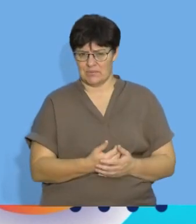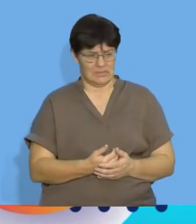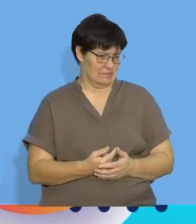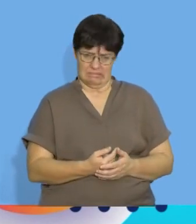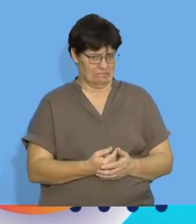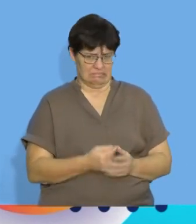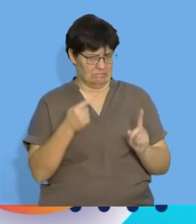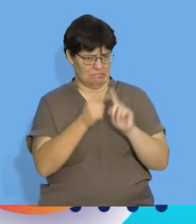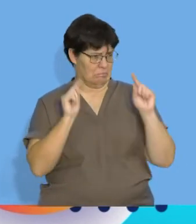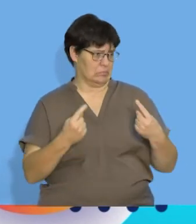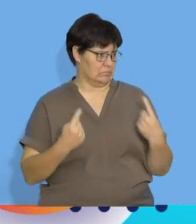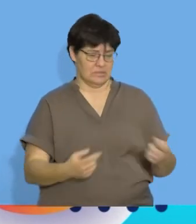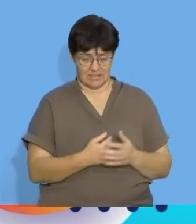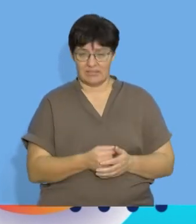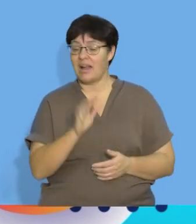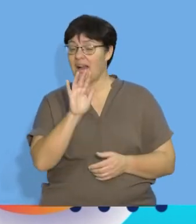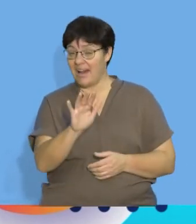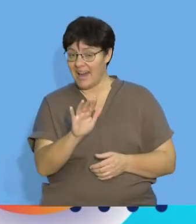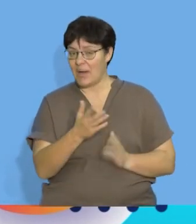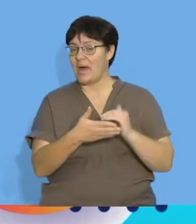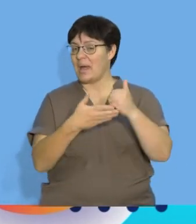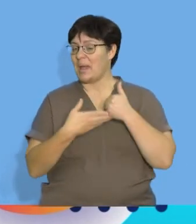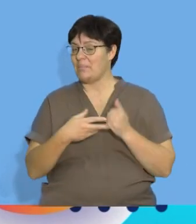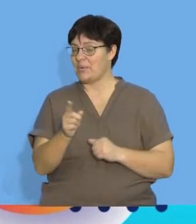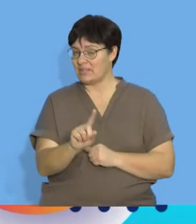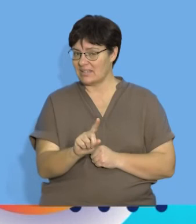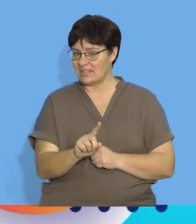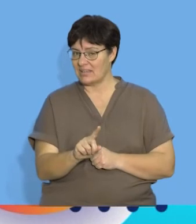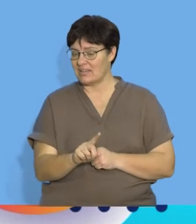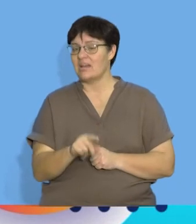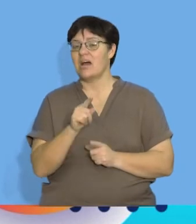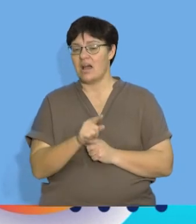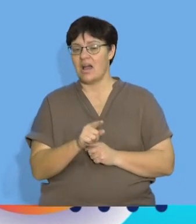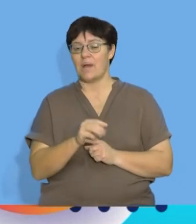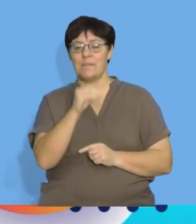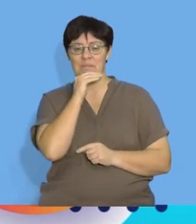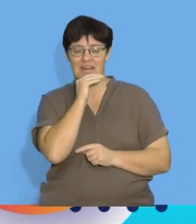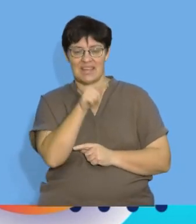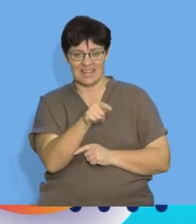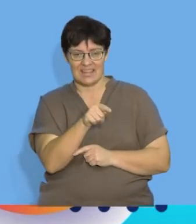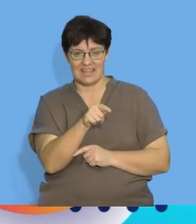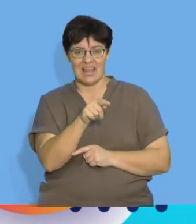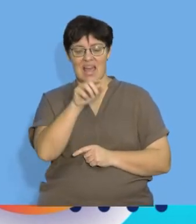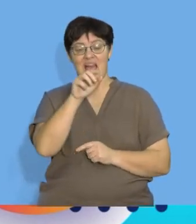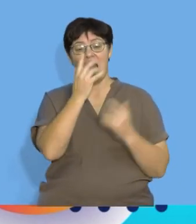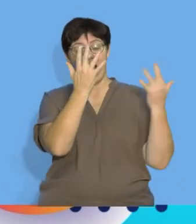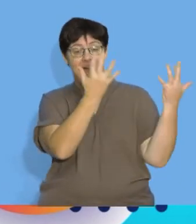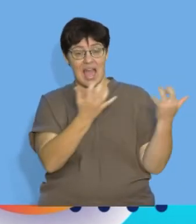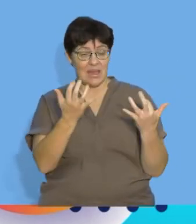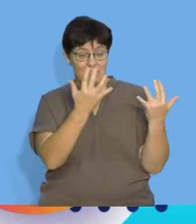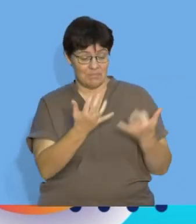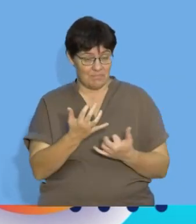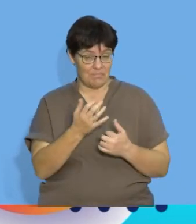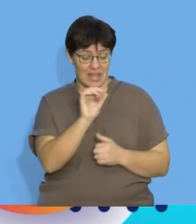like a bit of a mission something that is going to help me is relying on the definition of what an arithmetic sequence